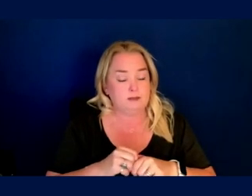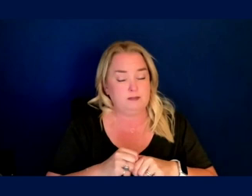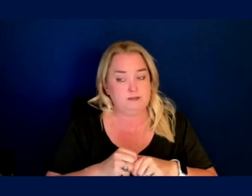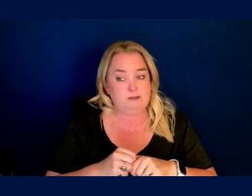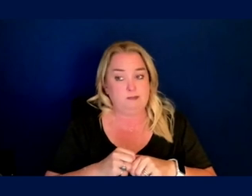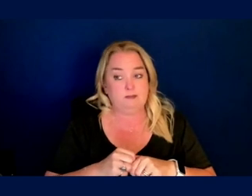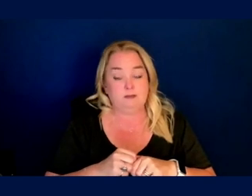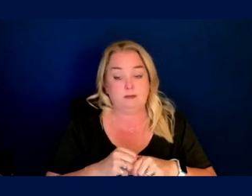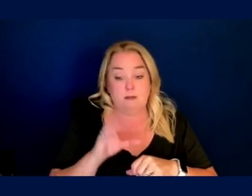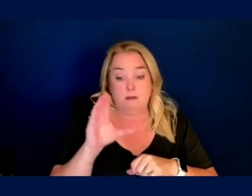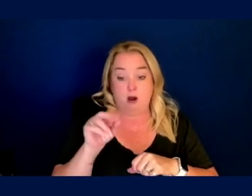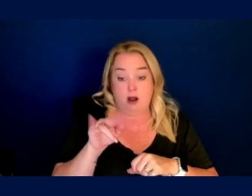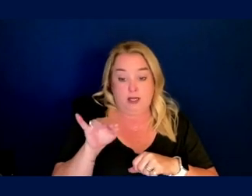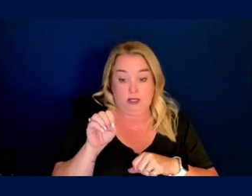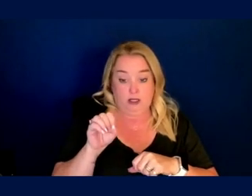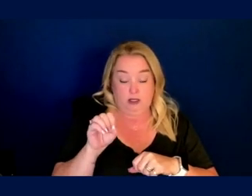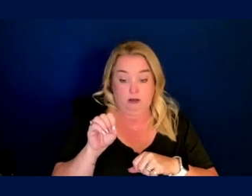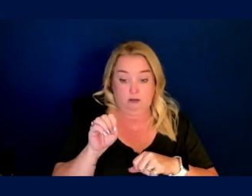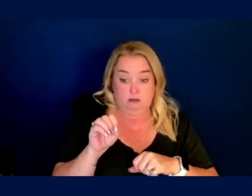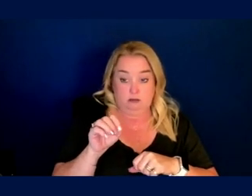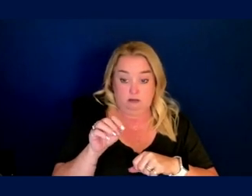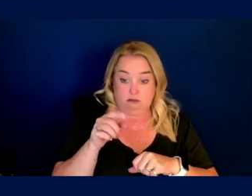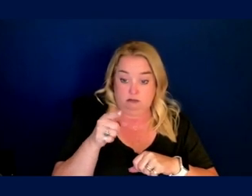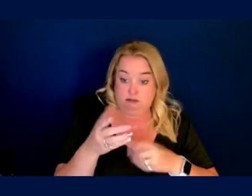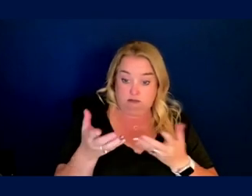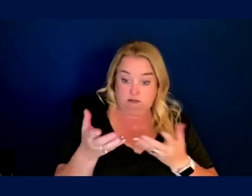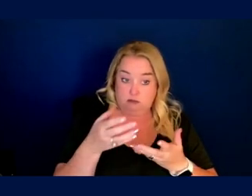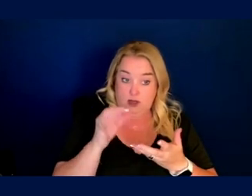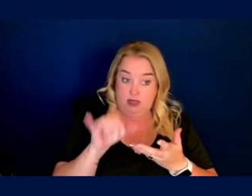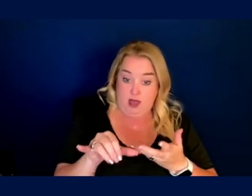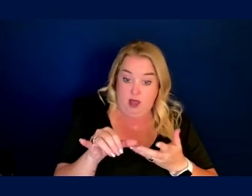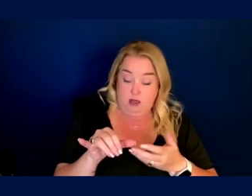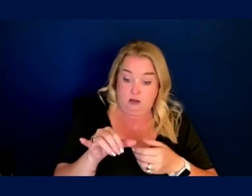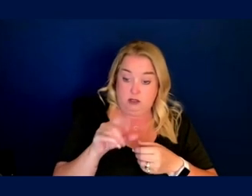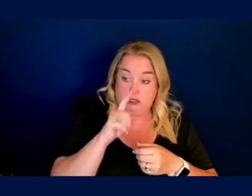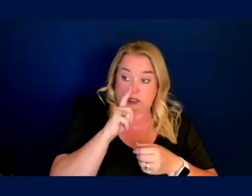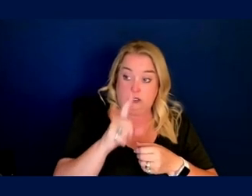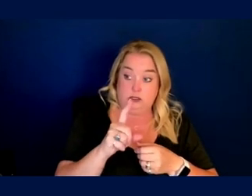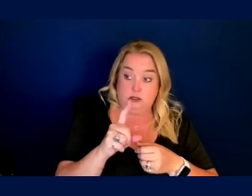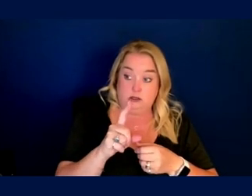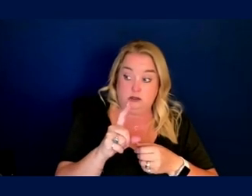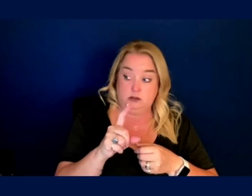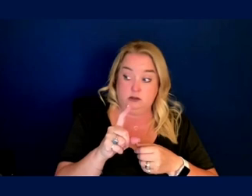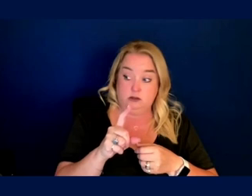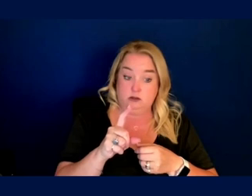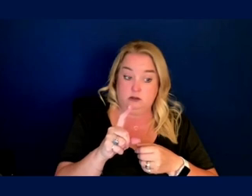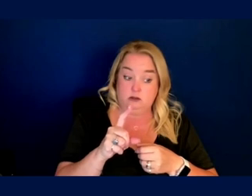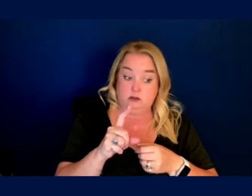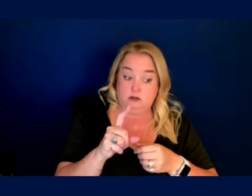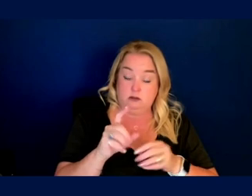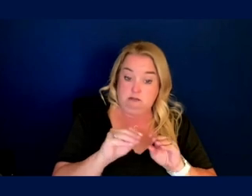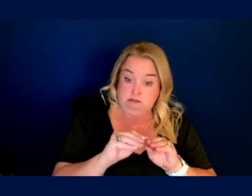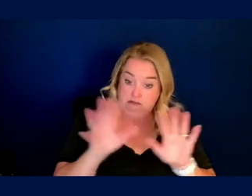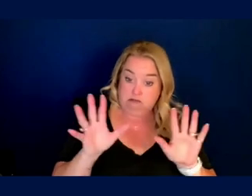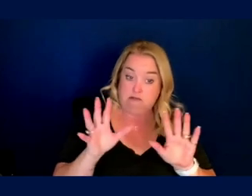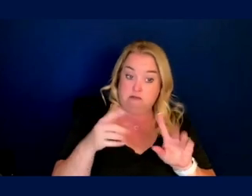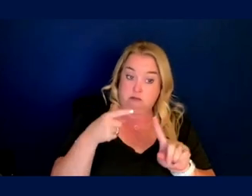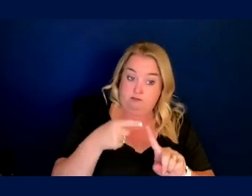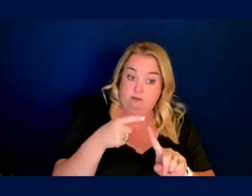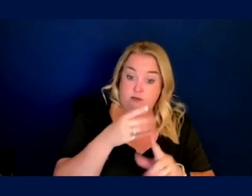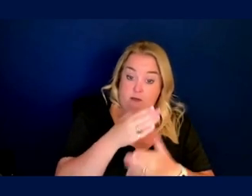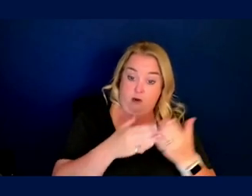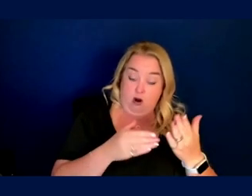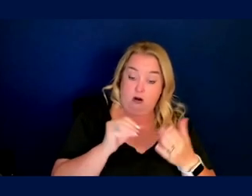Bonnie, is that, is that, is that something that's, that's like an explicit part of the